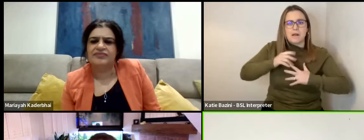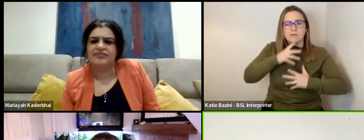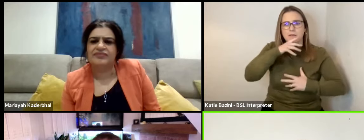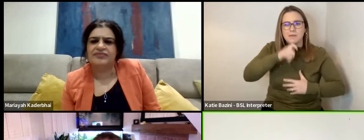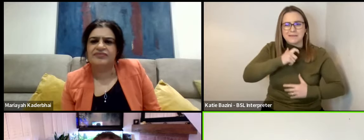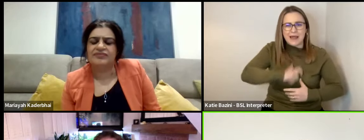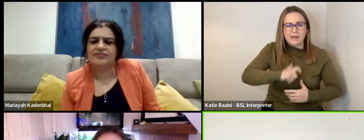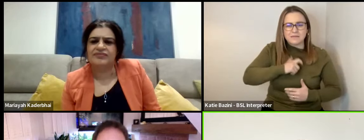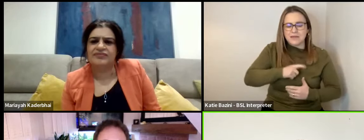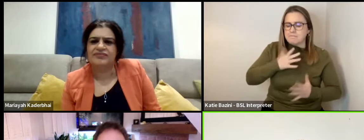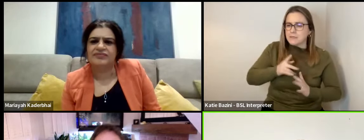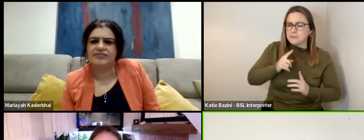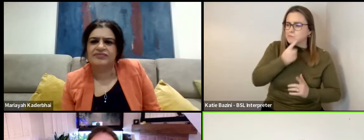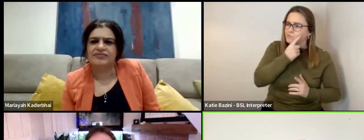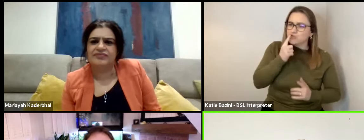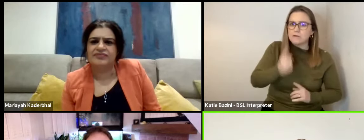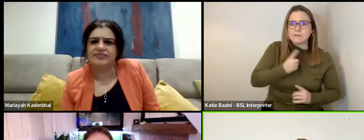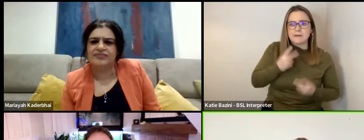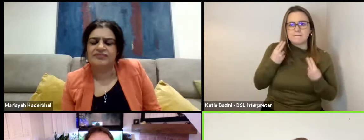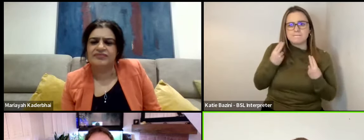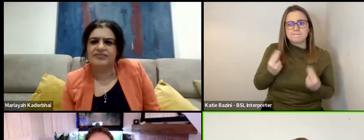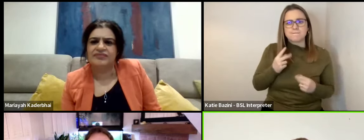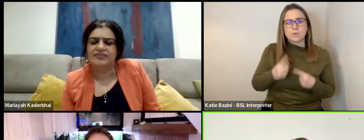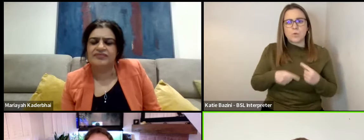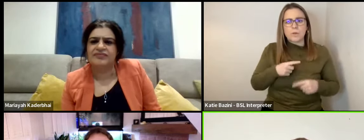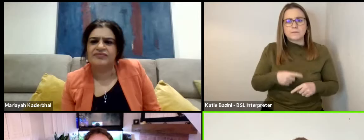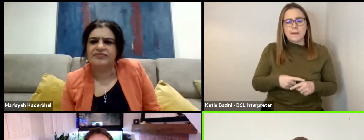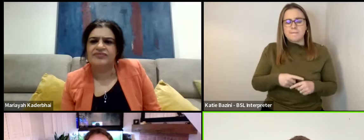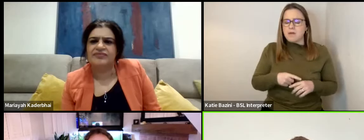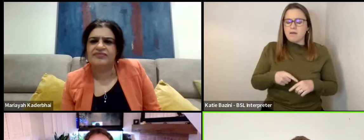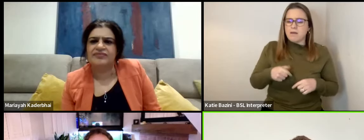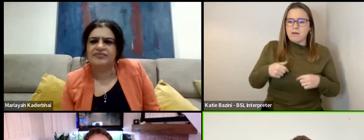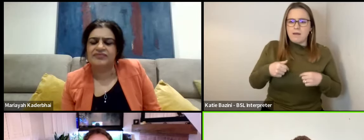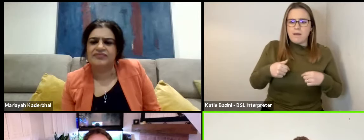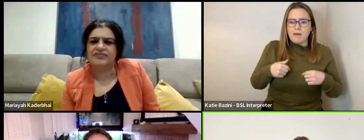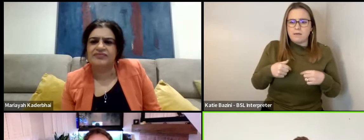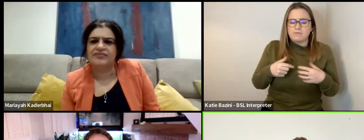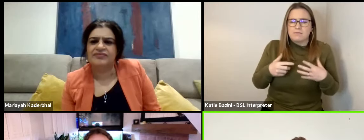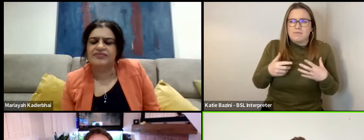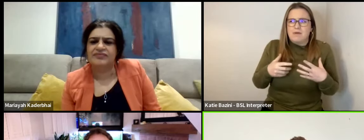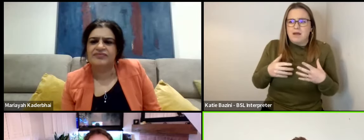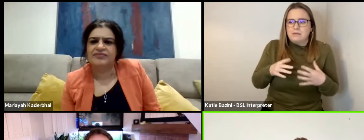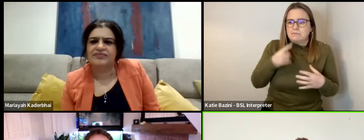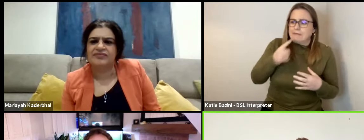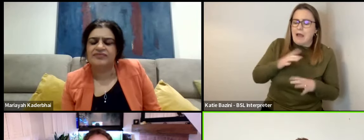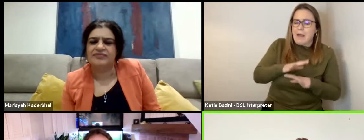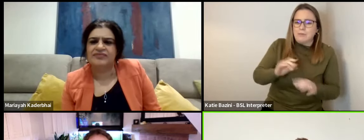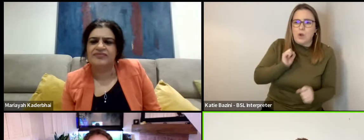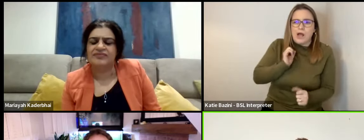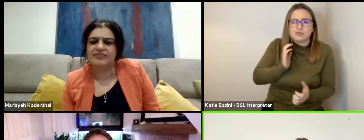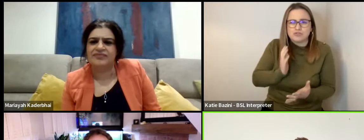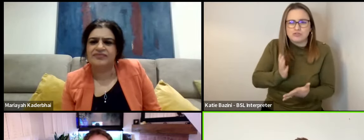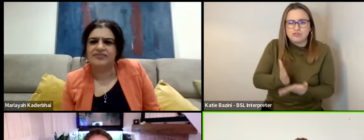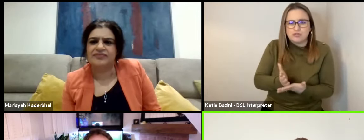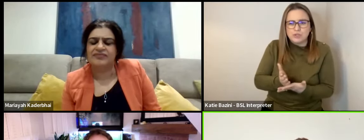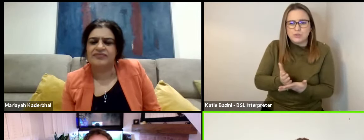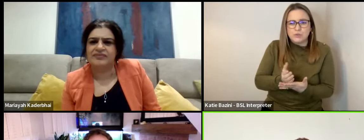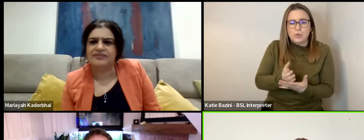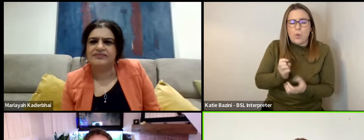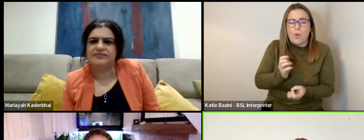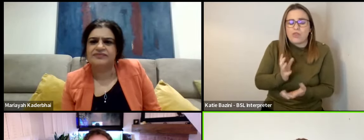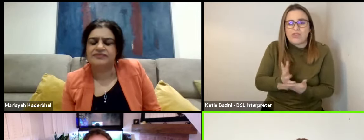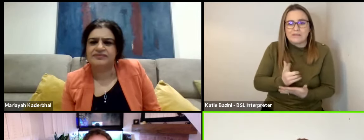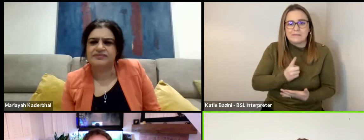this need to prove himself as something other than this true, I guess, authentic